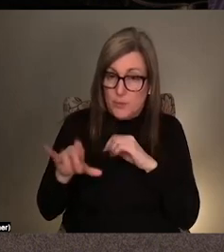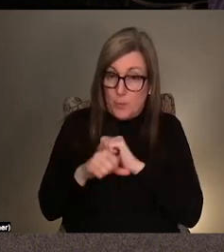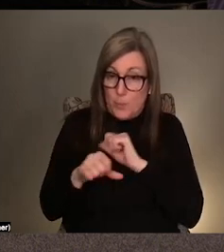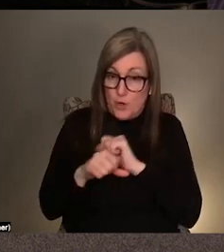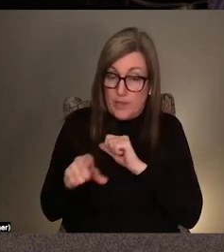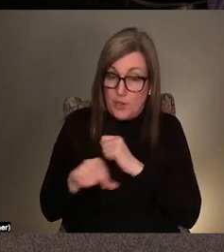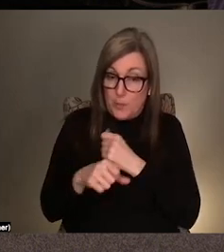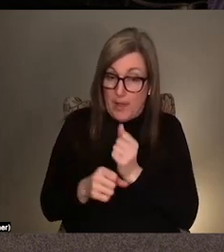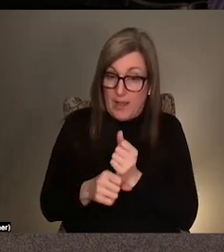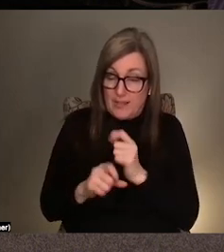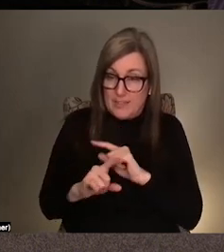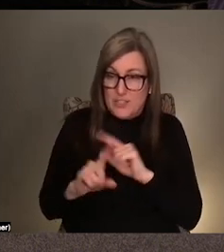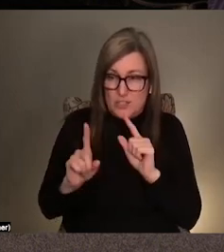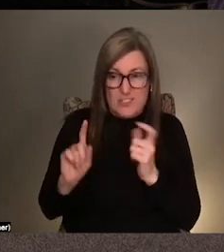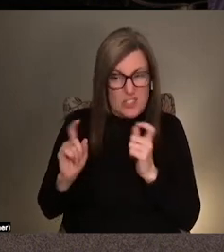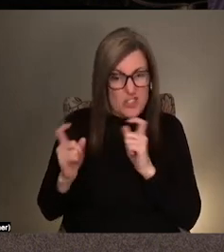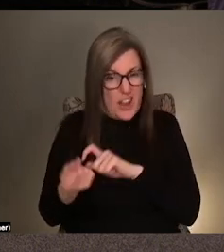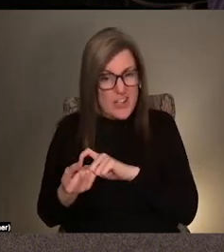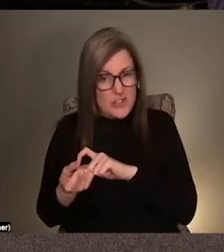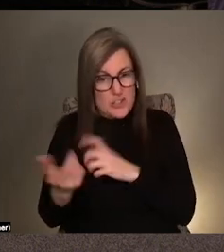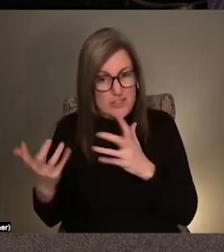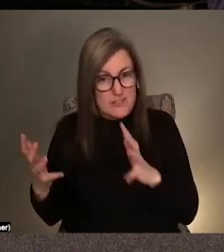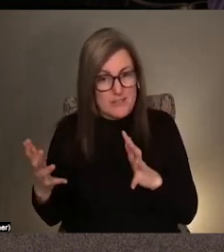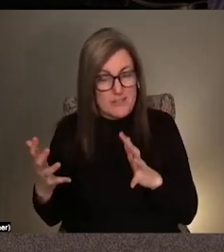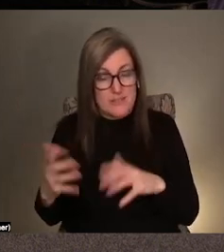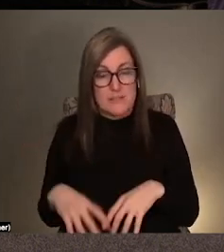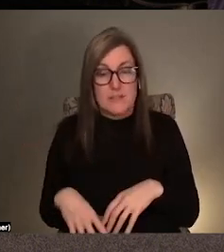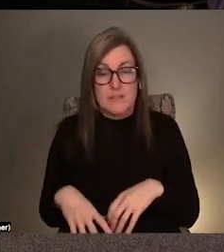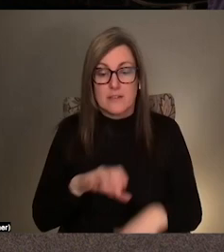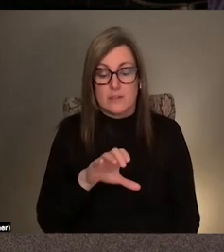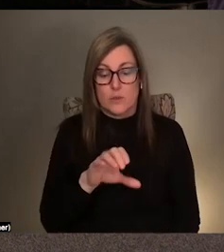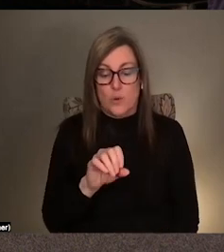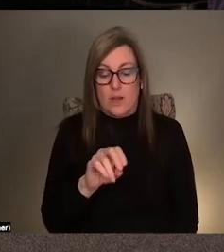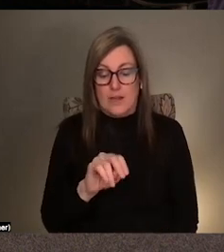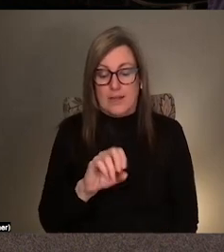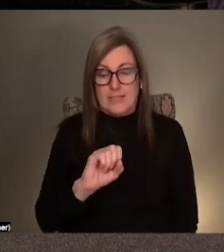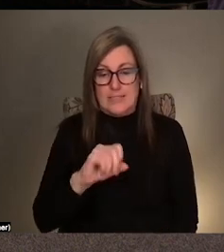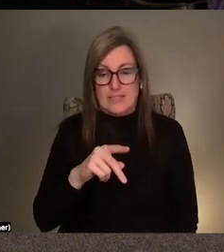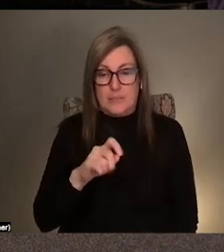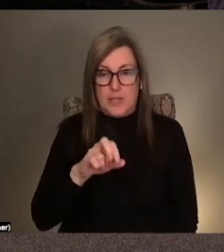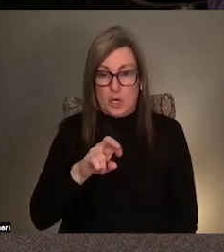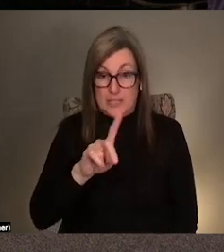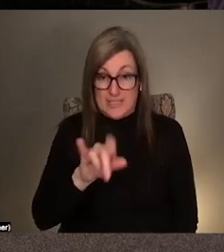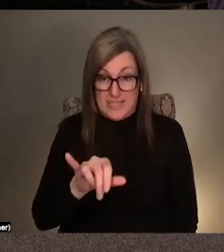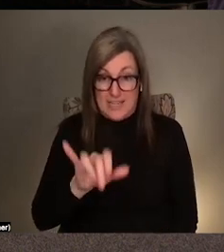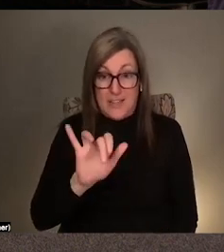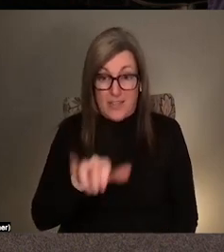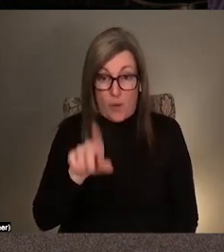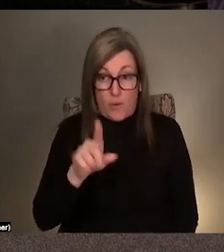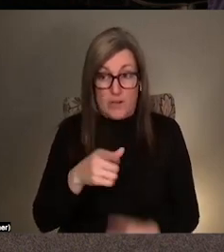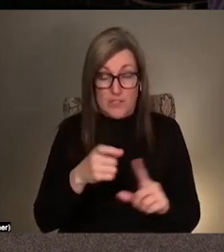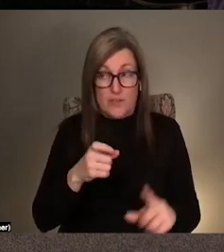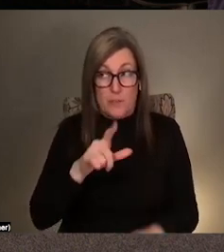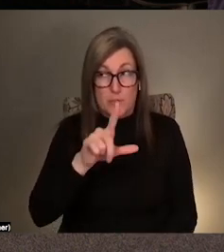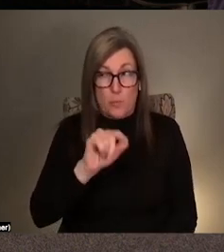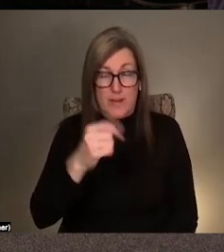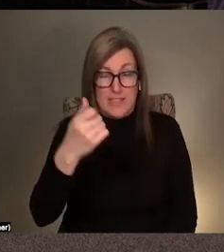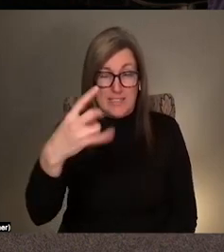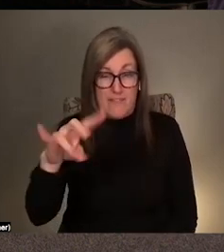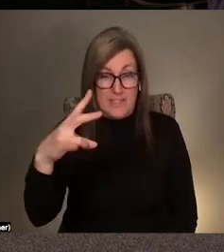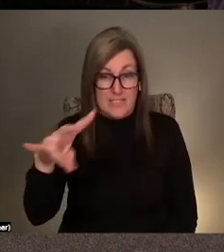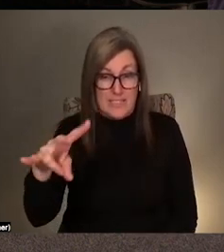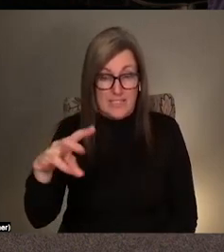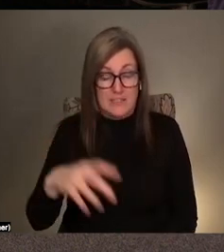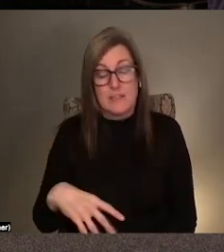And so I'm thinking, you know, a conspiracy, which is, I think from 2017. Yeah. And then I'm thinking of work that maybe our,